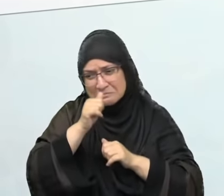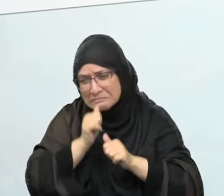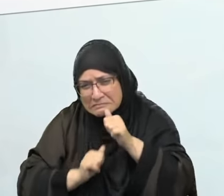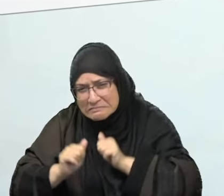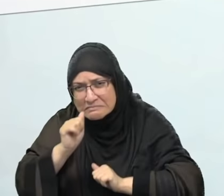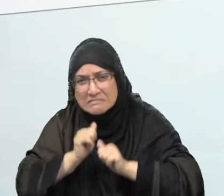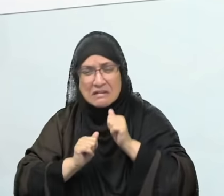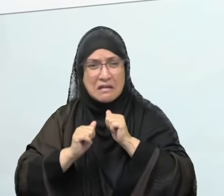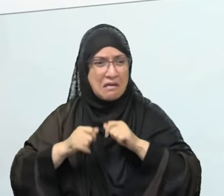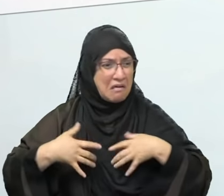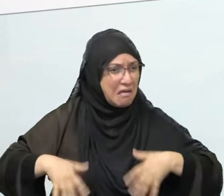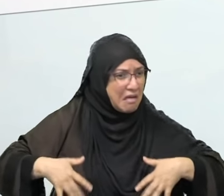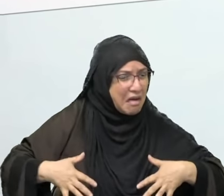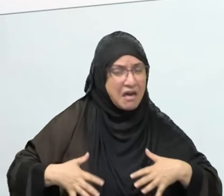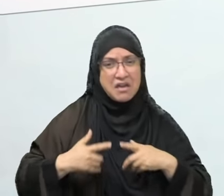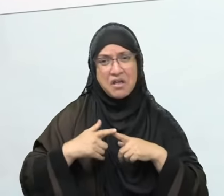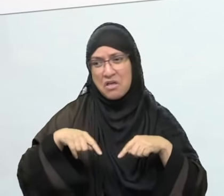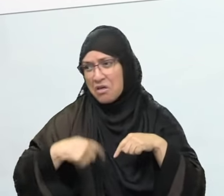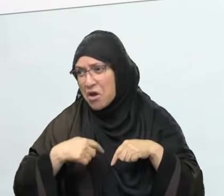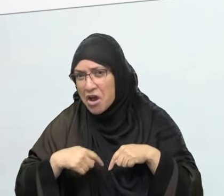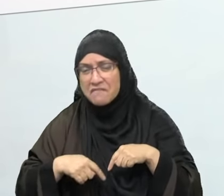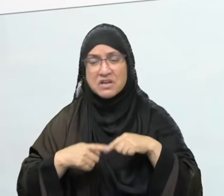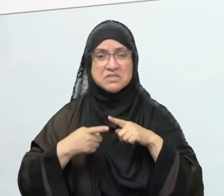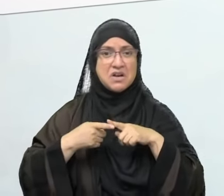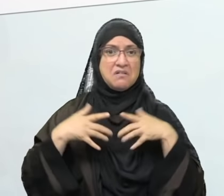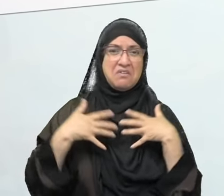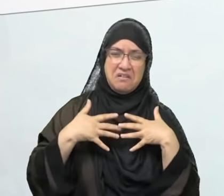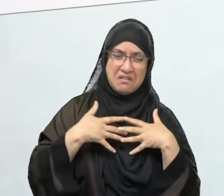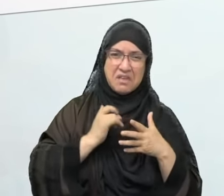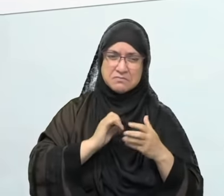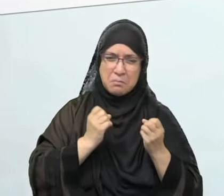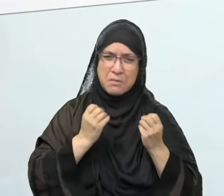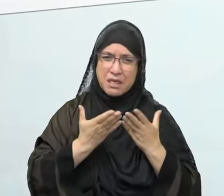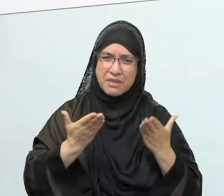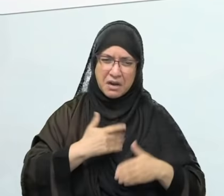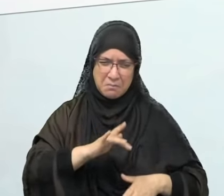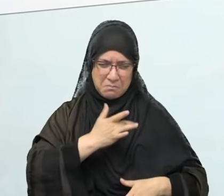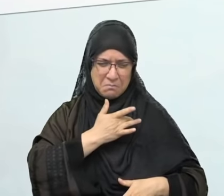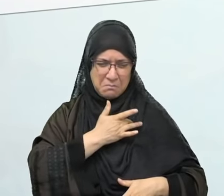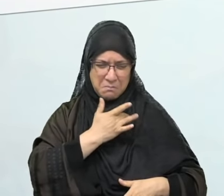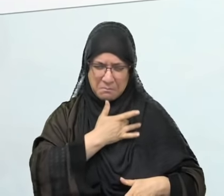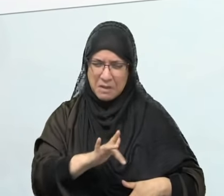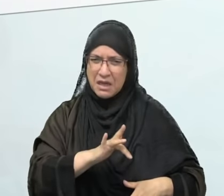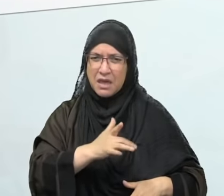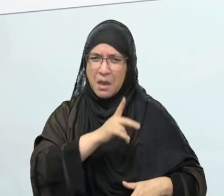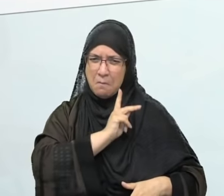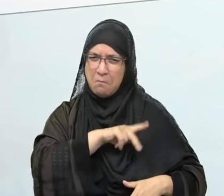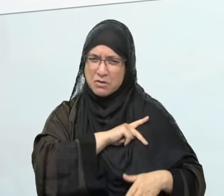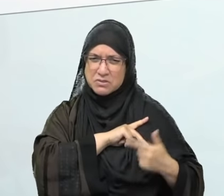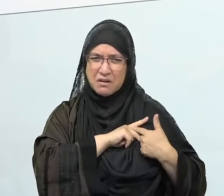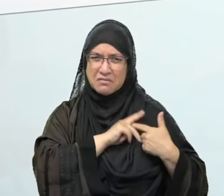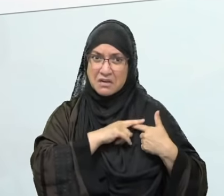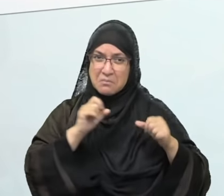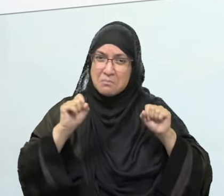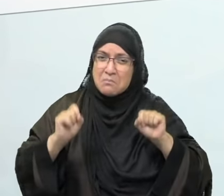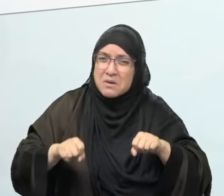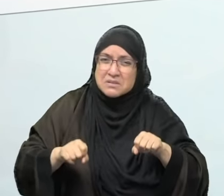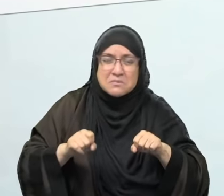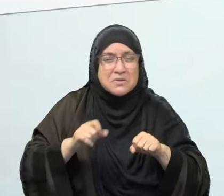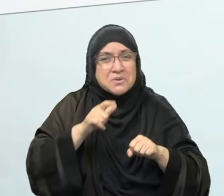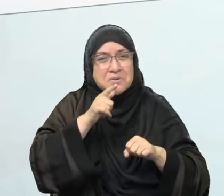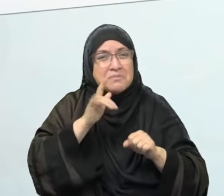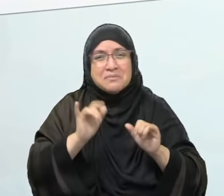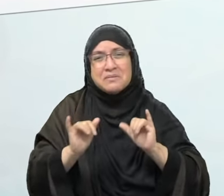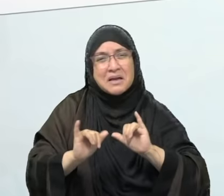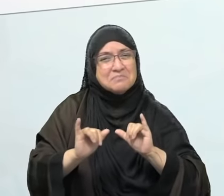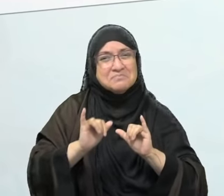ayakoonu almu'minu bakheela? Is it possible that a believer could be a stingy person? Obviously